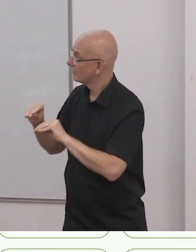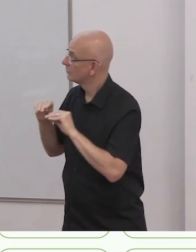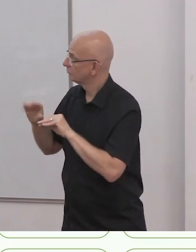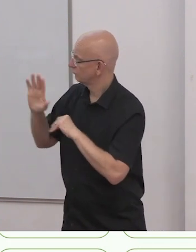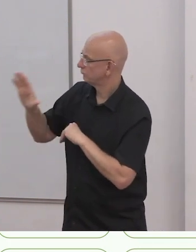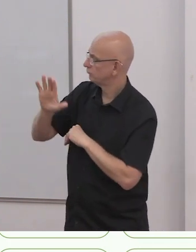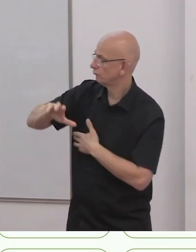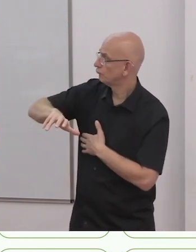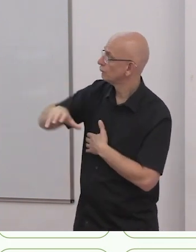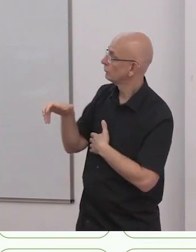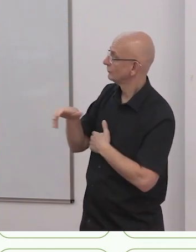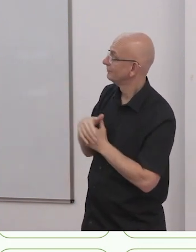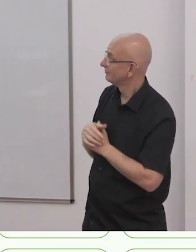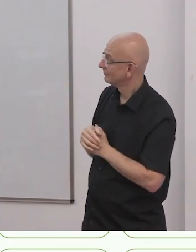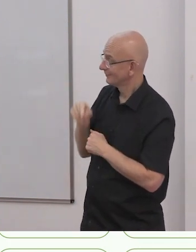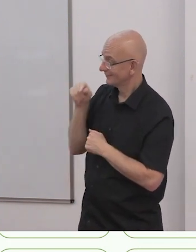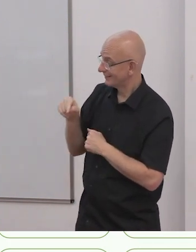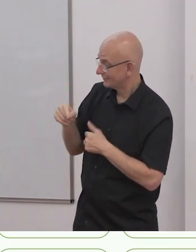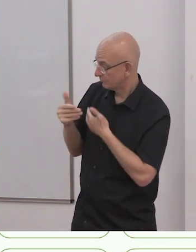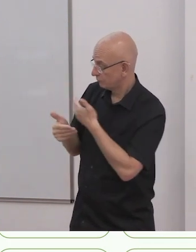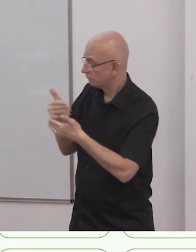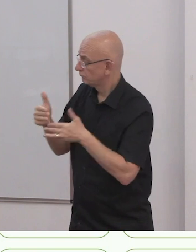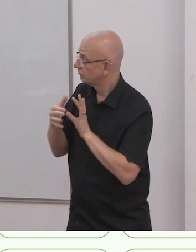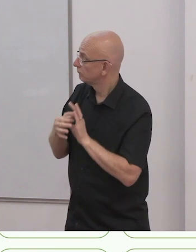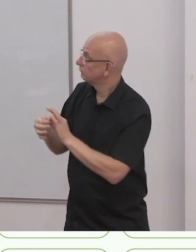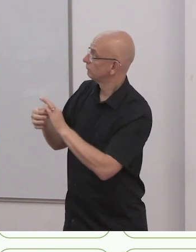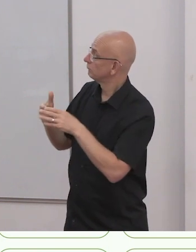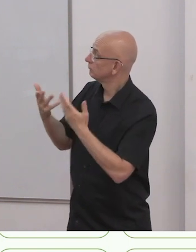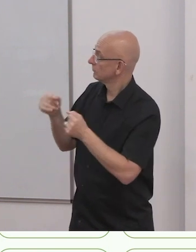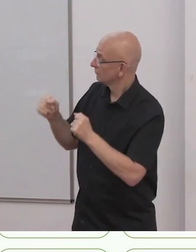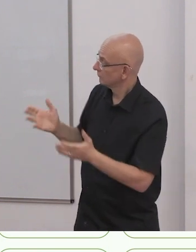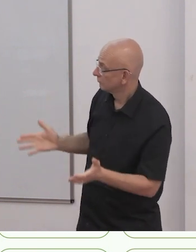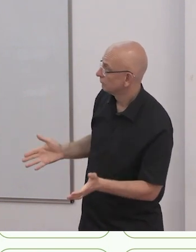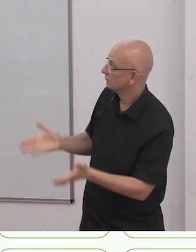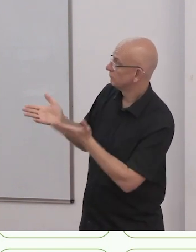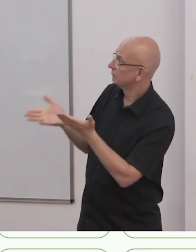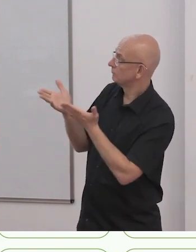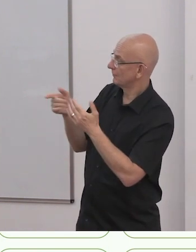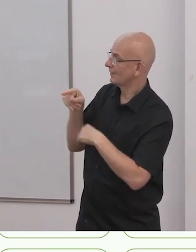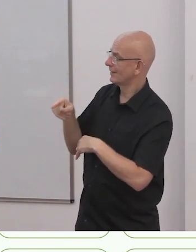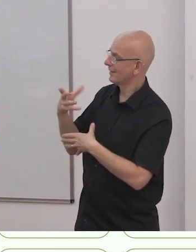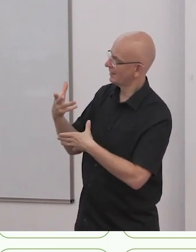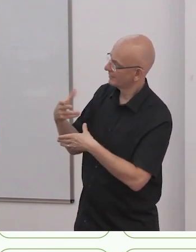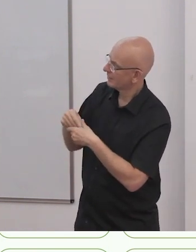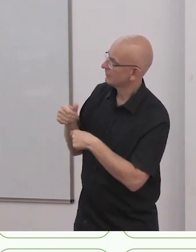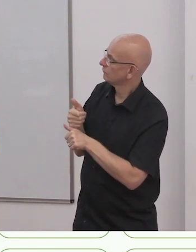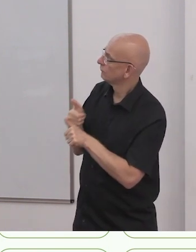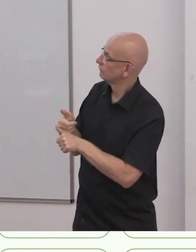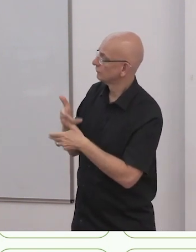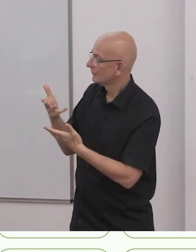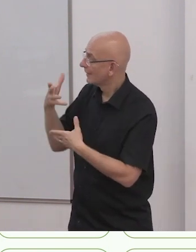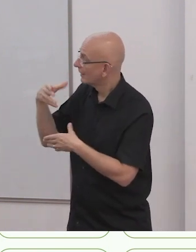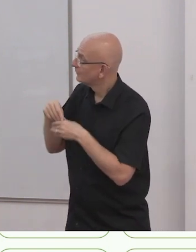practices at country level. This can happen on an on-demand basis or through